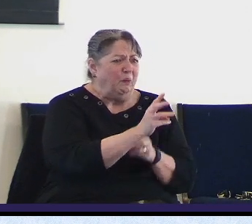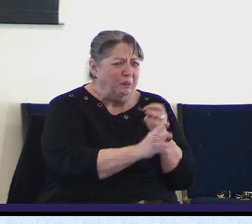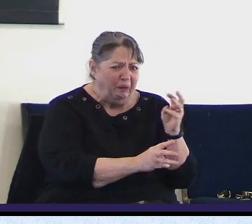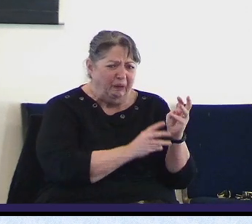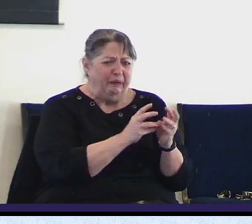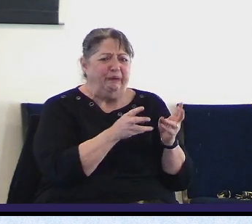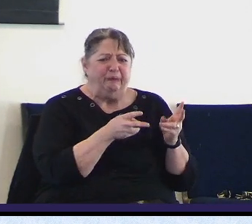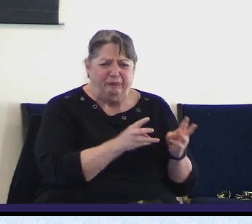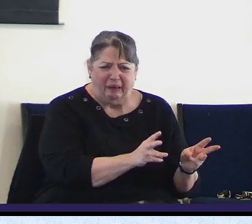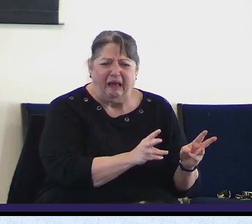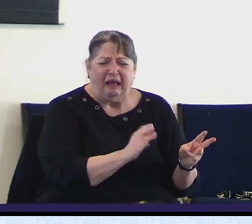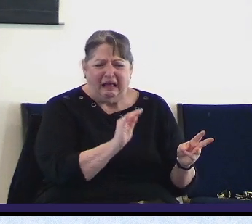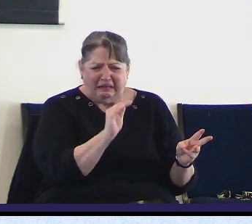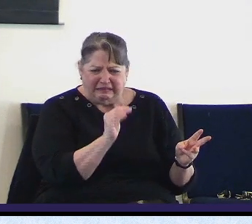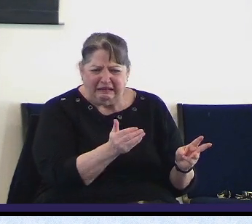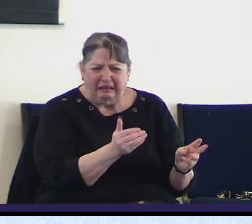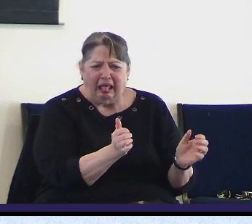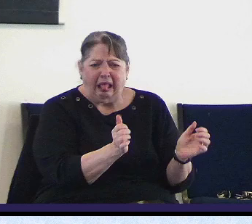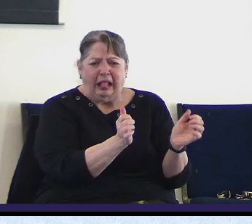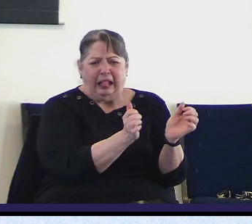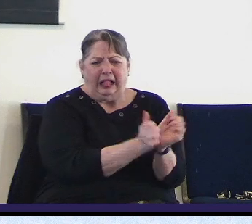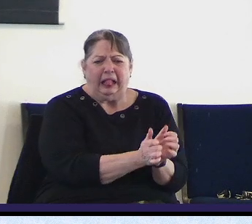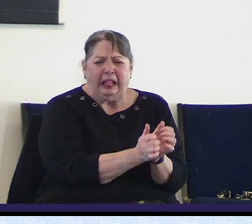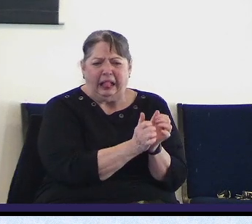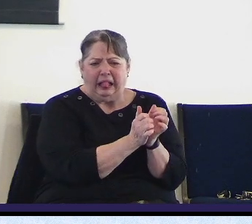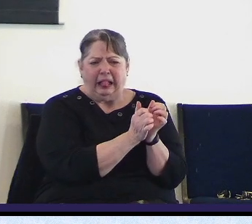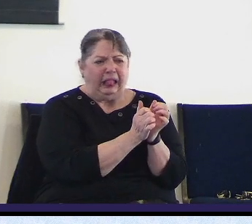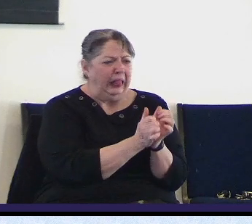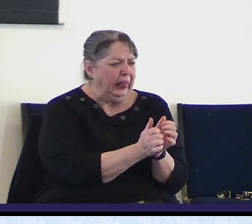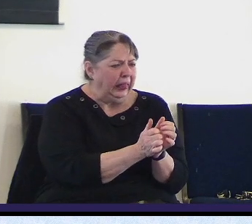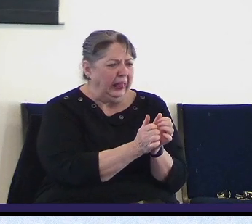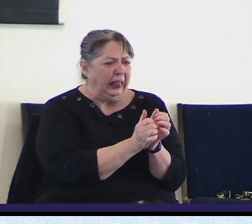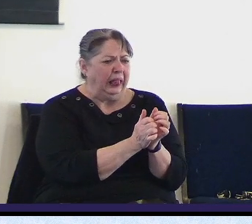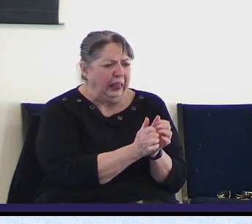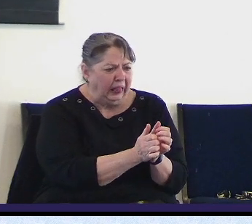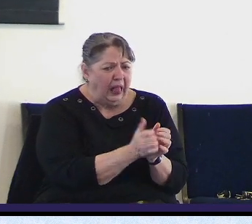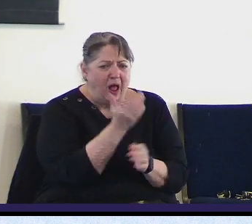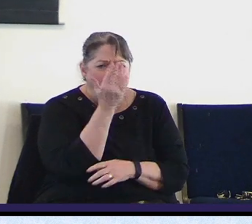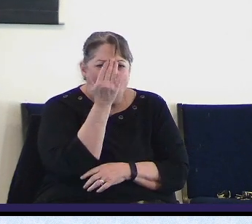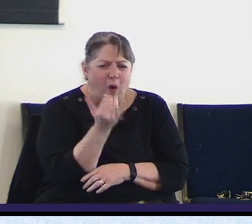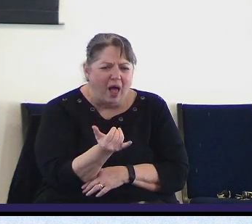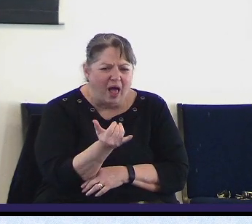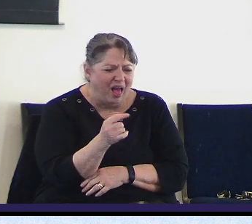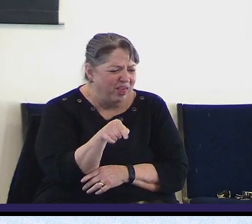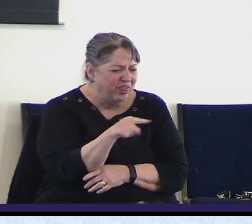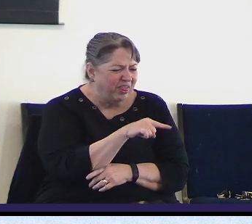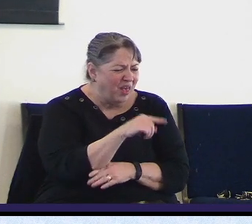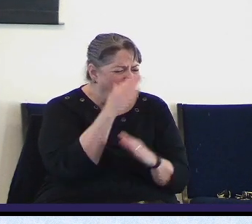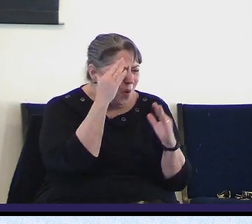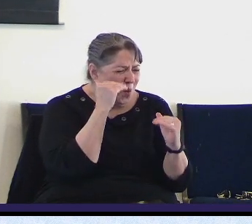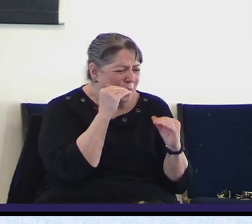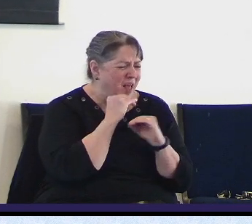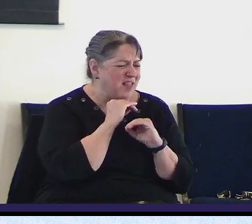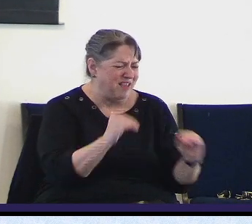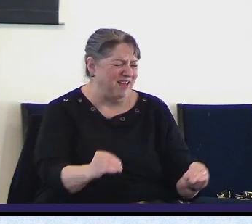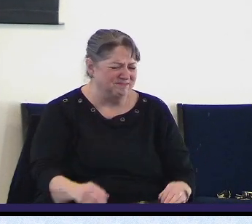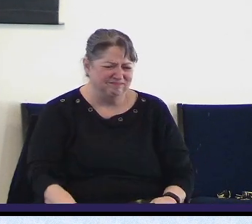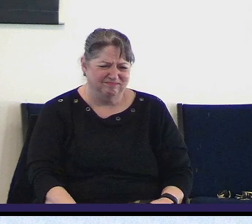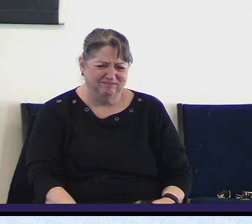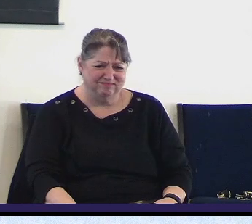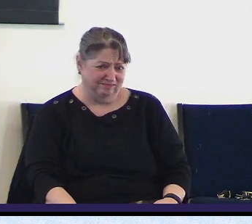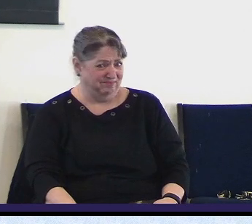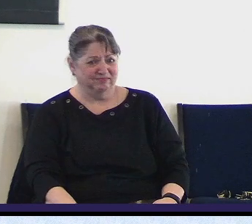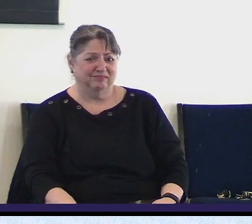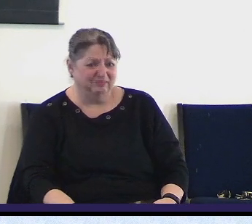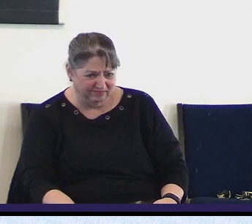no one there from the housetops declaring the message of hope there is hope and here's the thing people